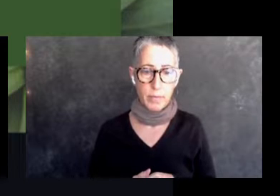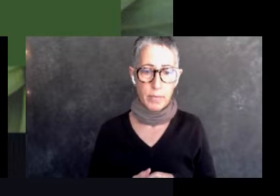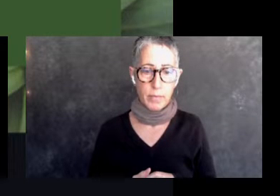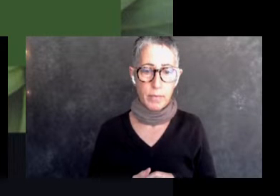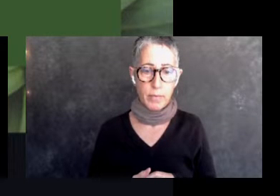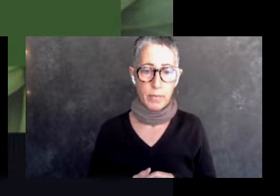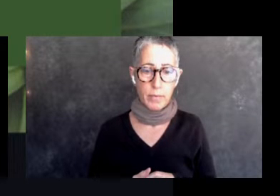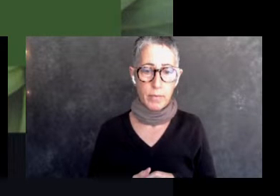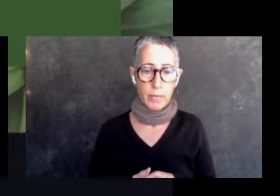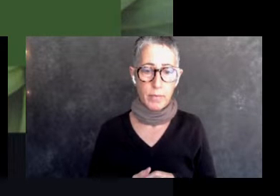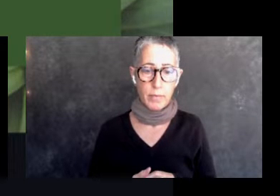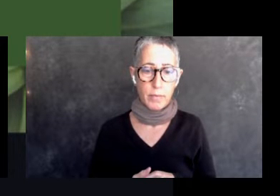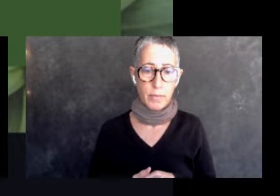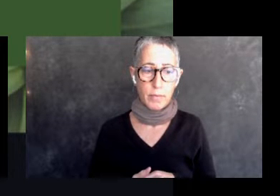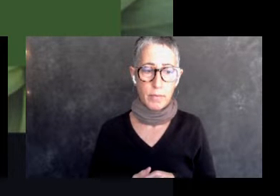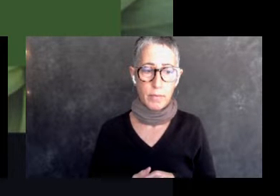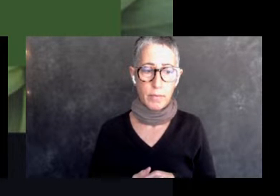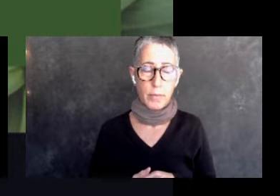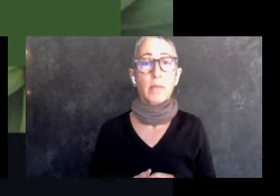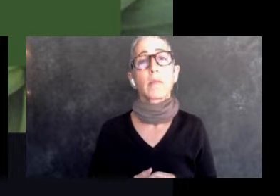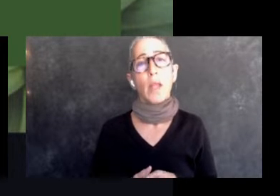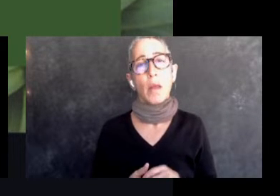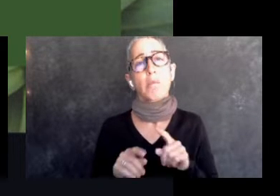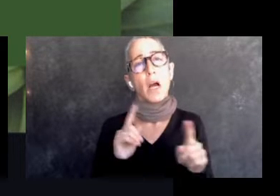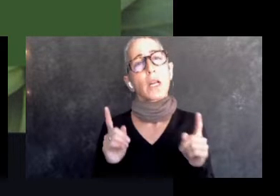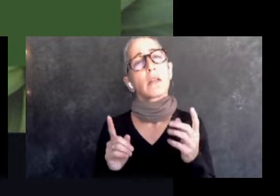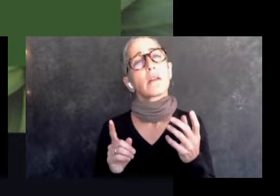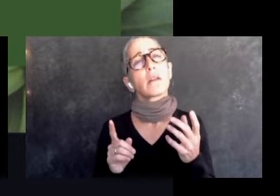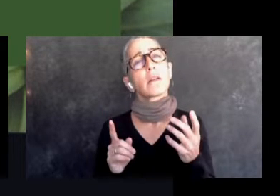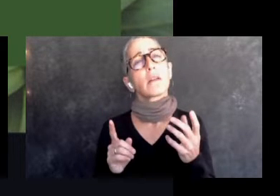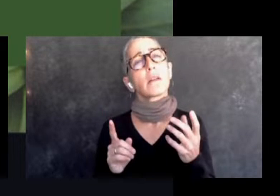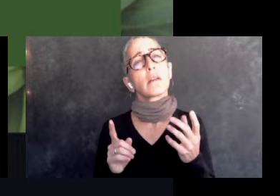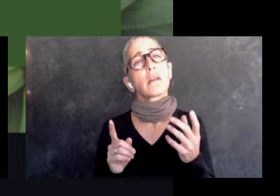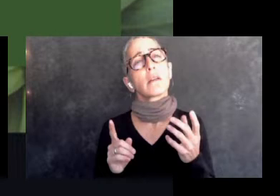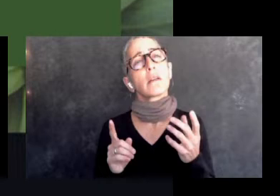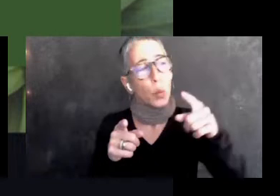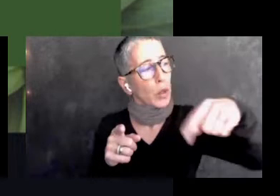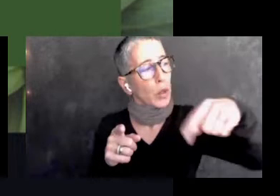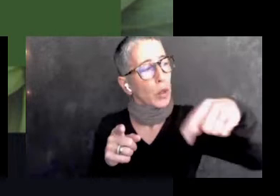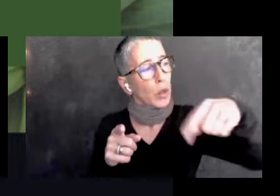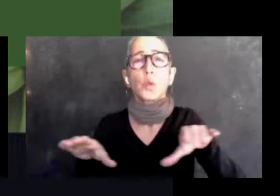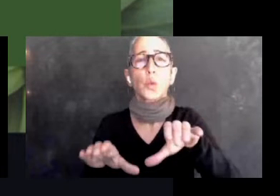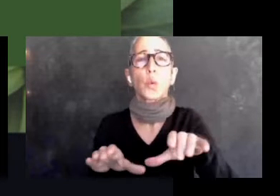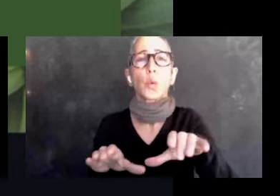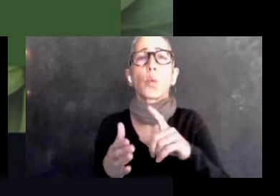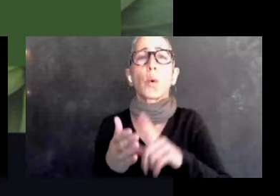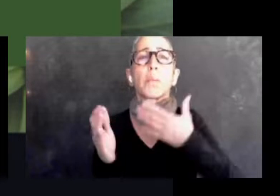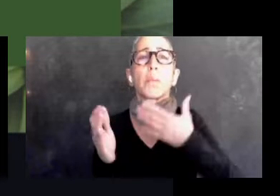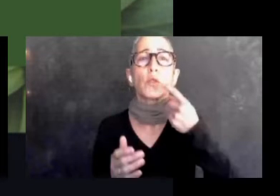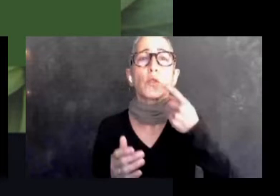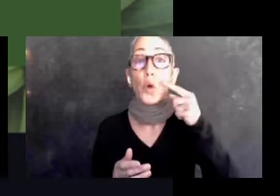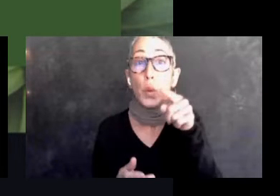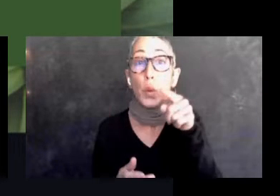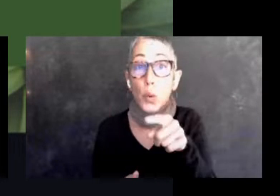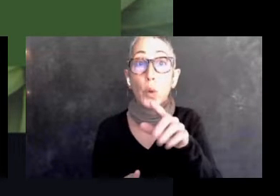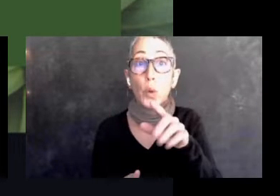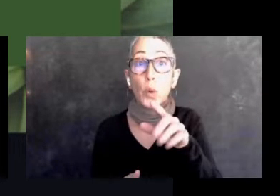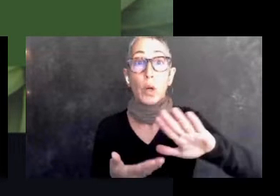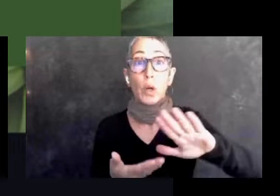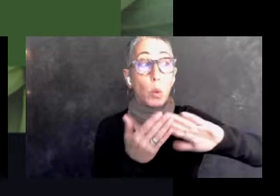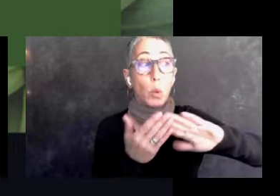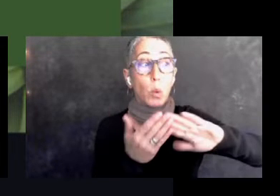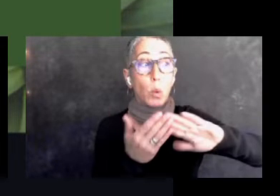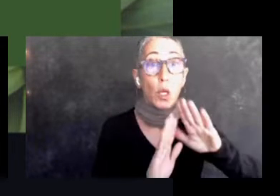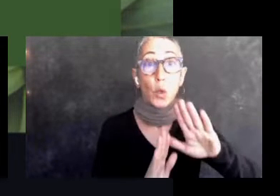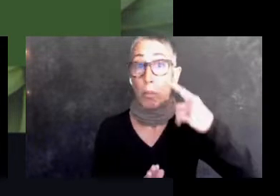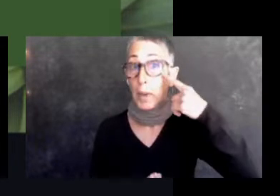that you do what works for you and, and do what works for your community, do what works for your mental health, do what